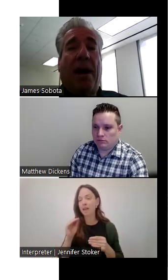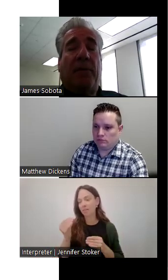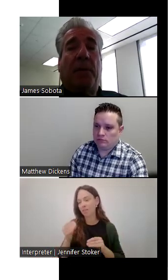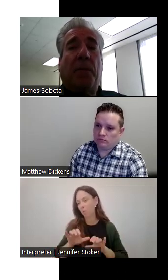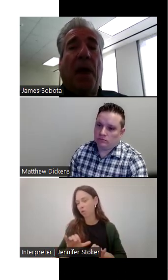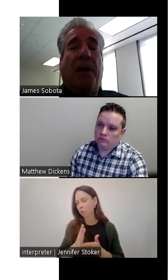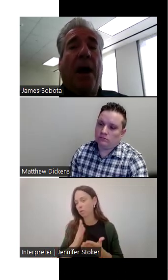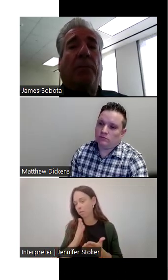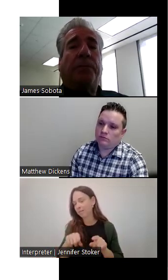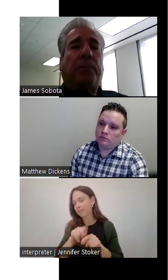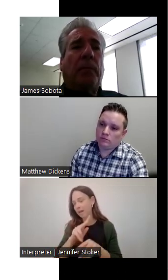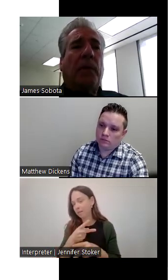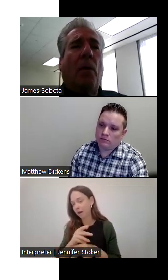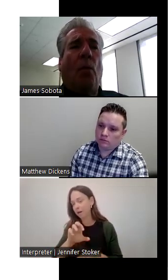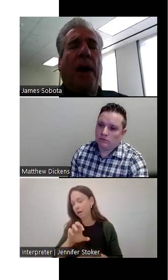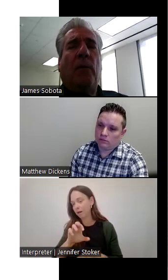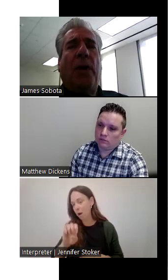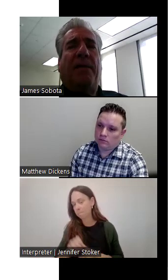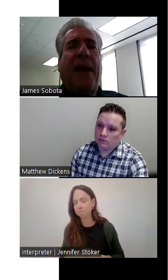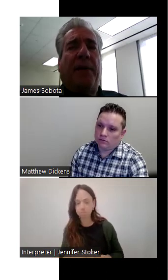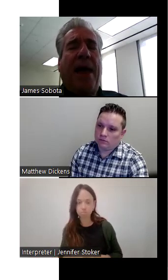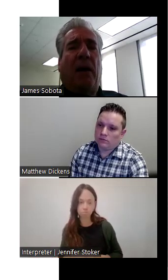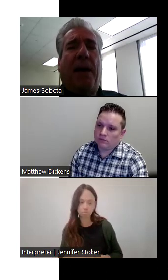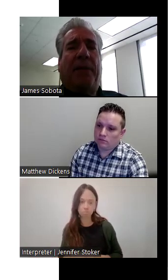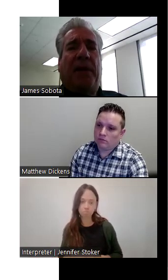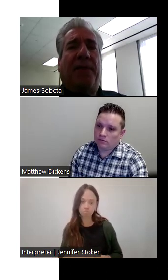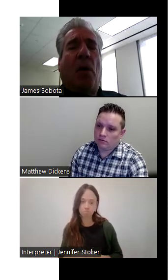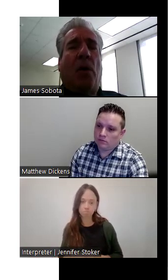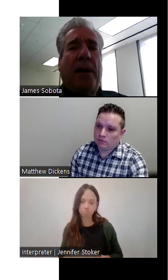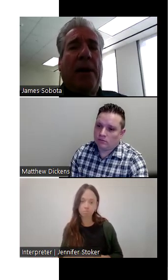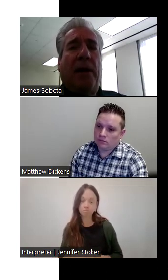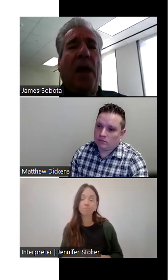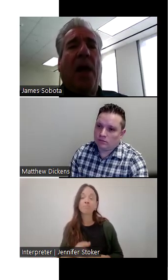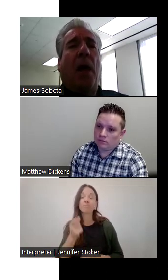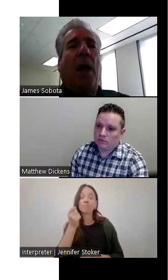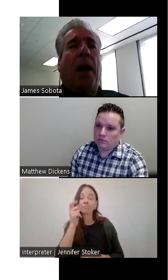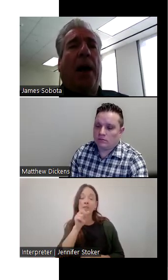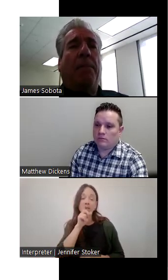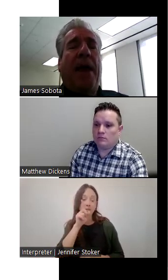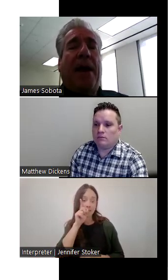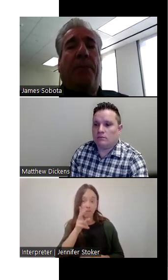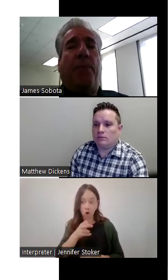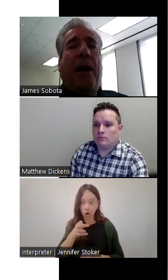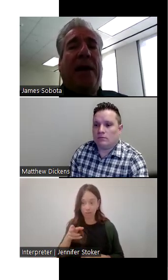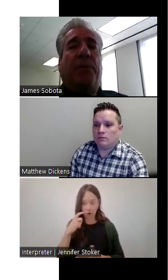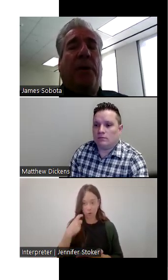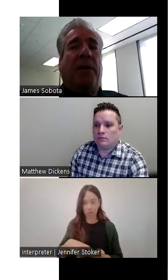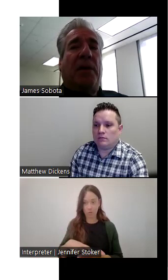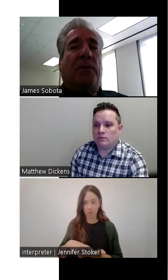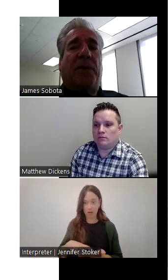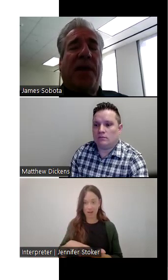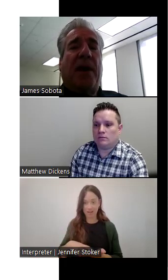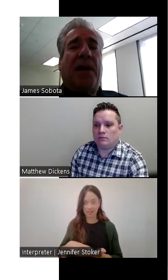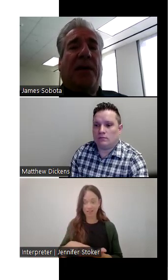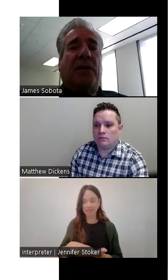same crimes. Now, what we have found out about the deaf and hard of hearing, um, and I made an input